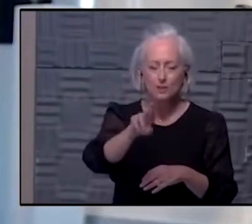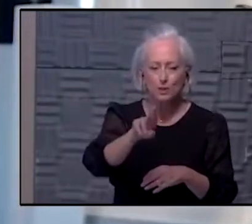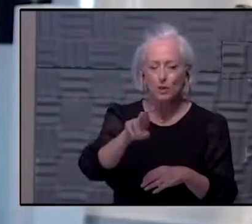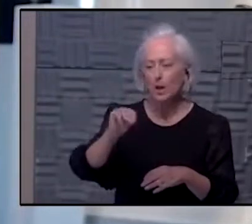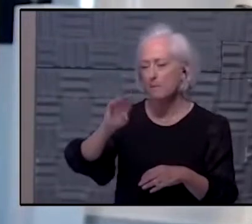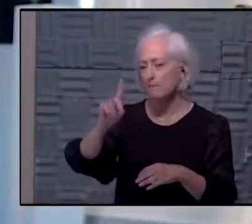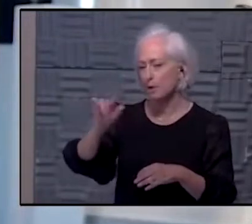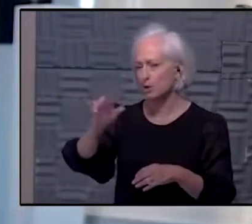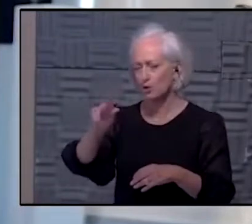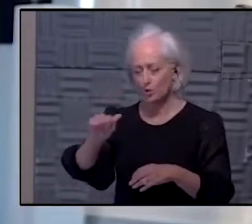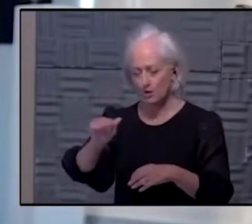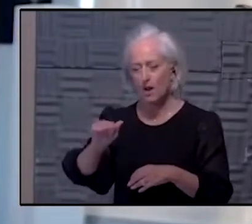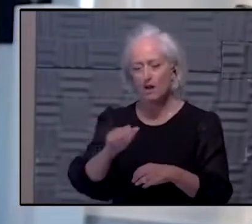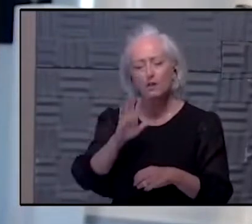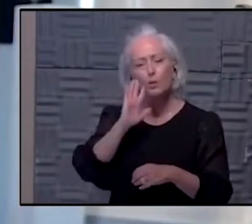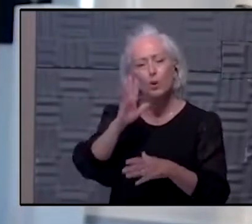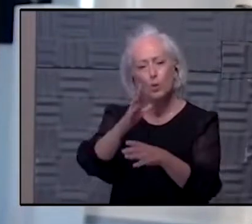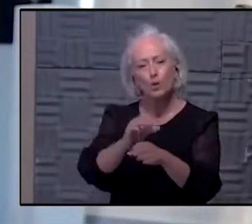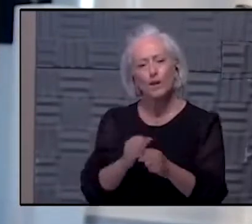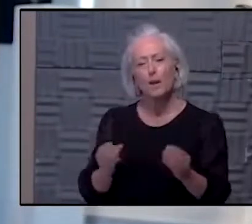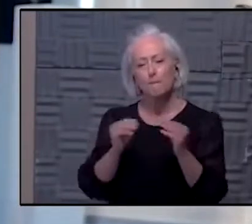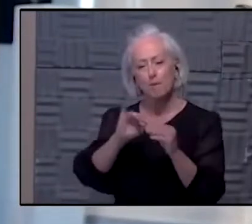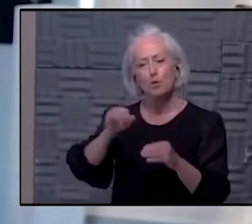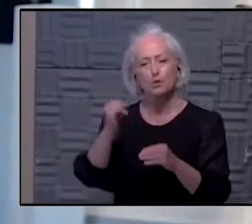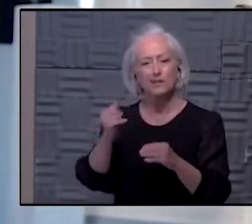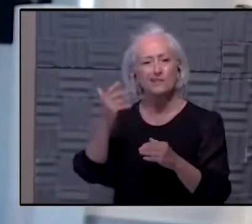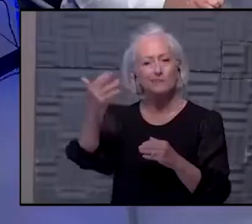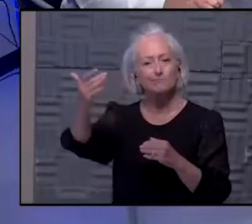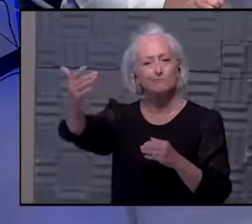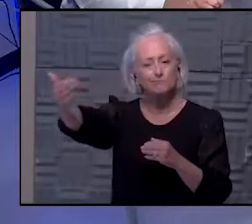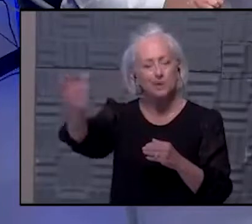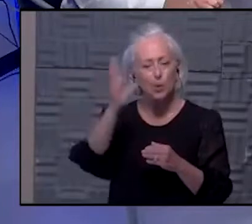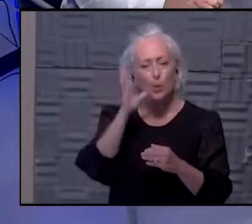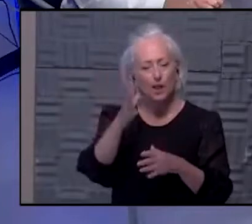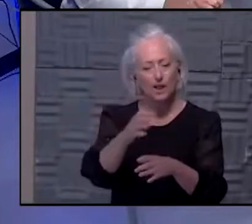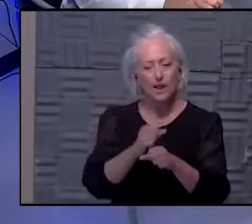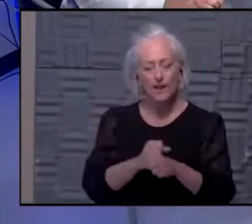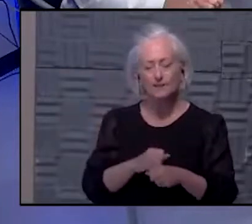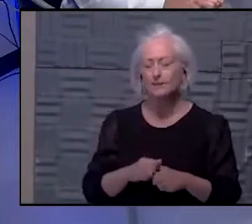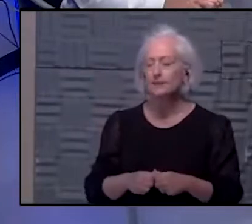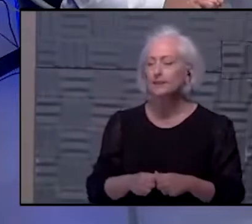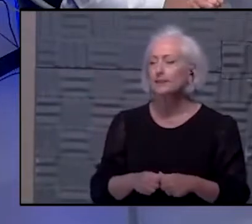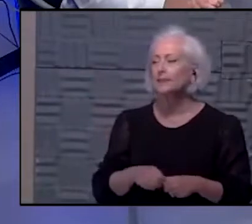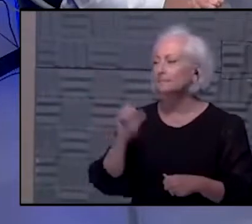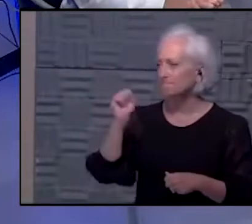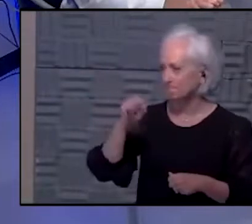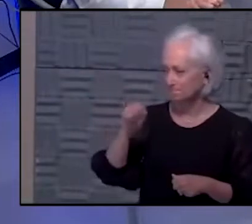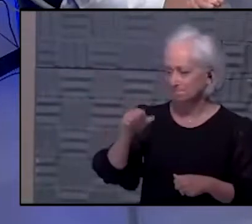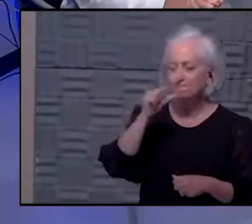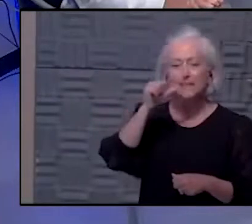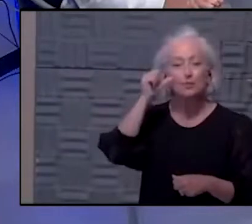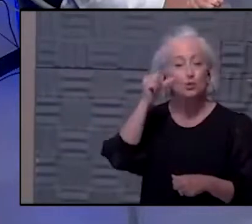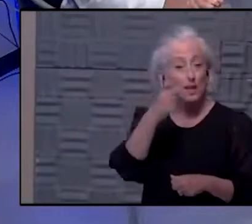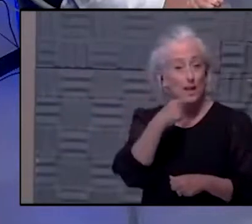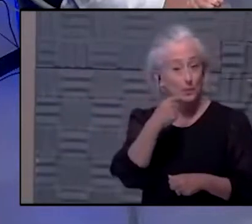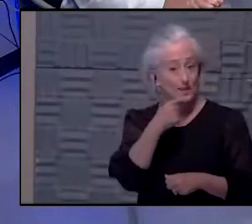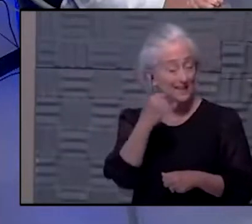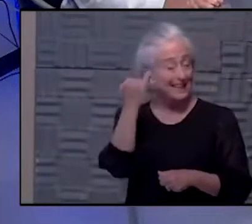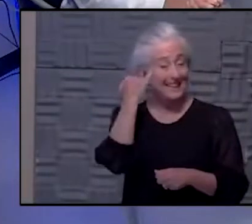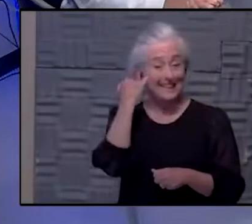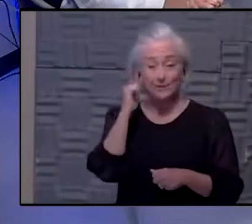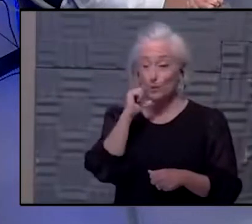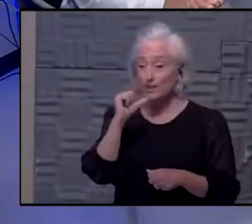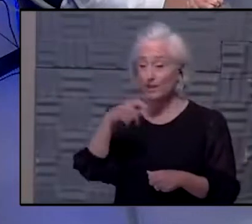get that. But we will get more of J&J coming down the road. You know, we've said yesterday in the program, we've said it before, if we didn't have